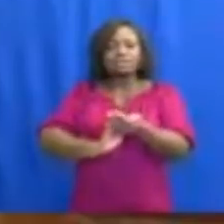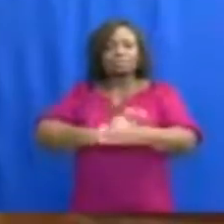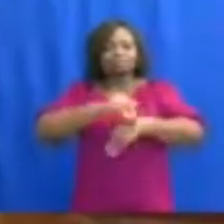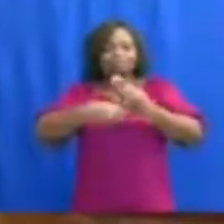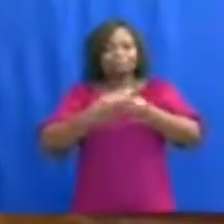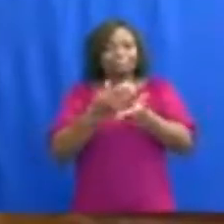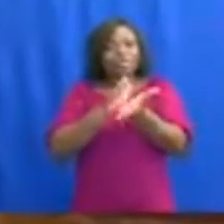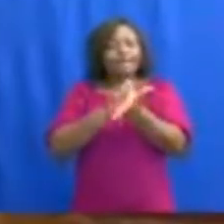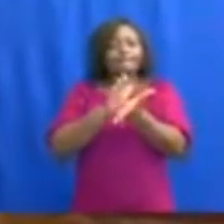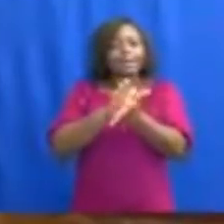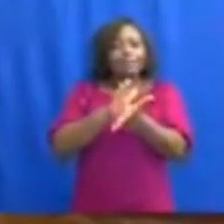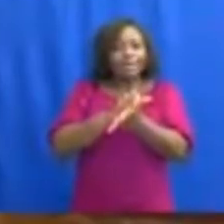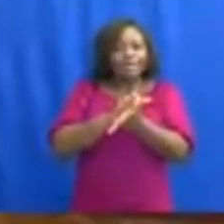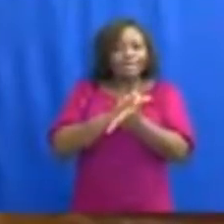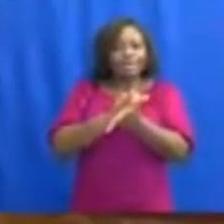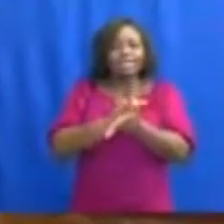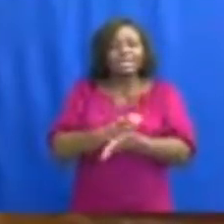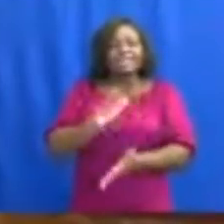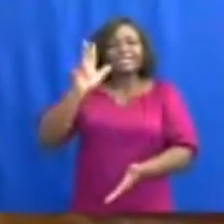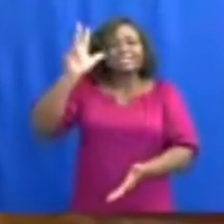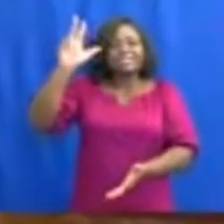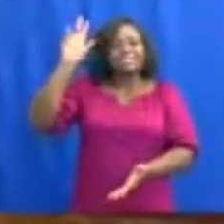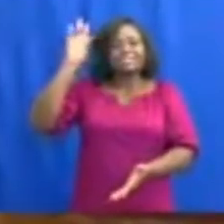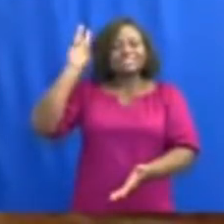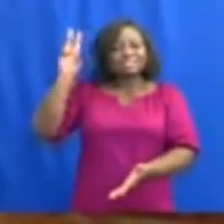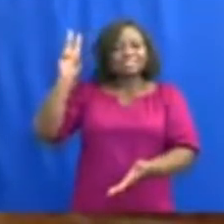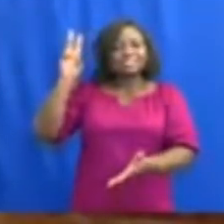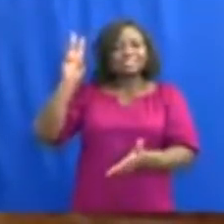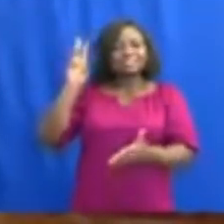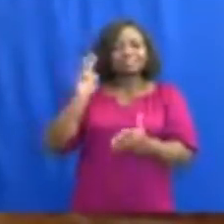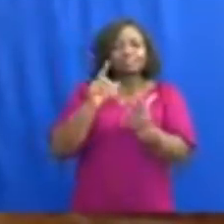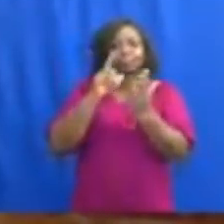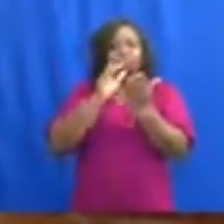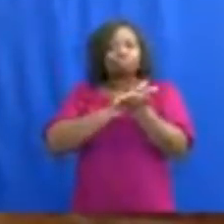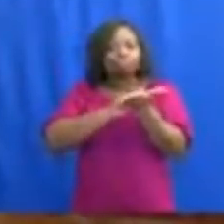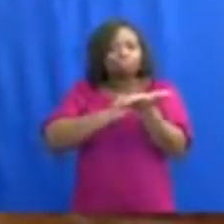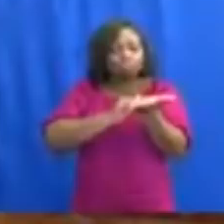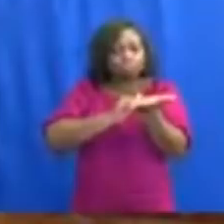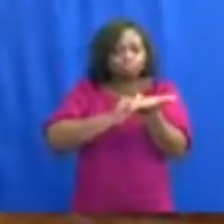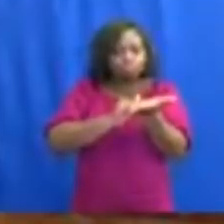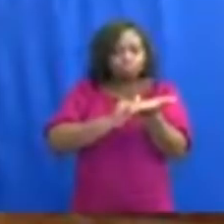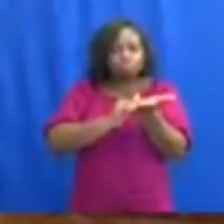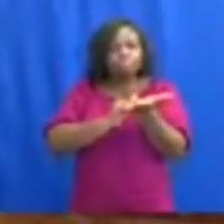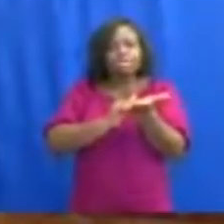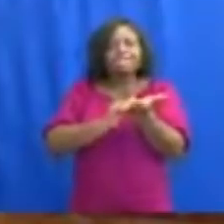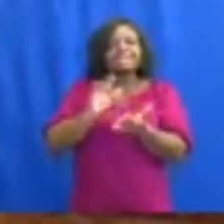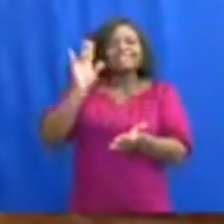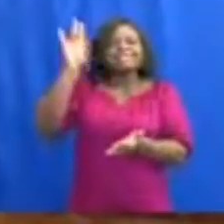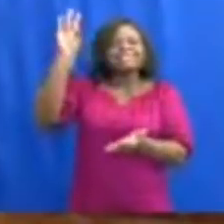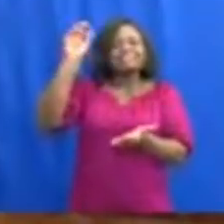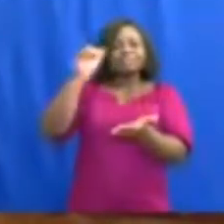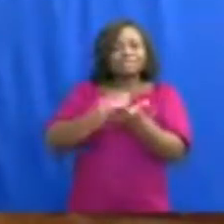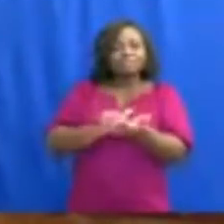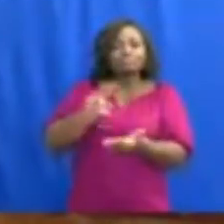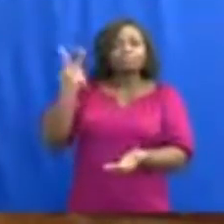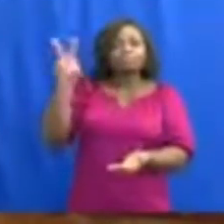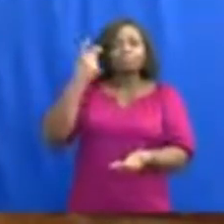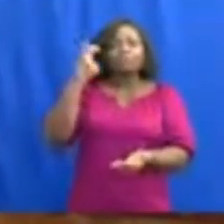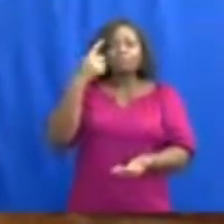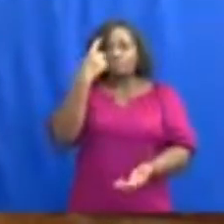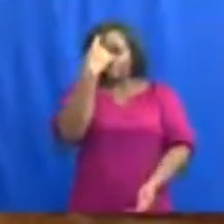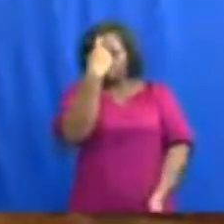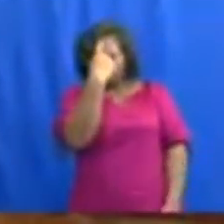paper, 36,000 gallons of liquid soap, and 7,200 thermometer